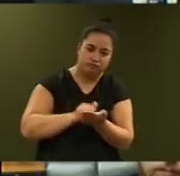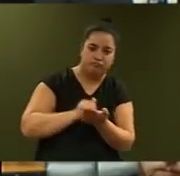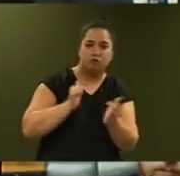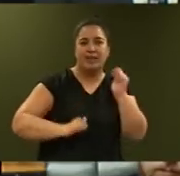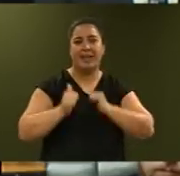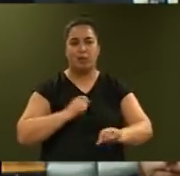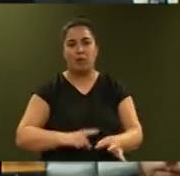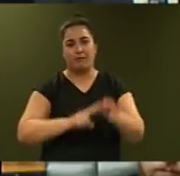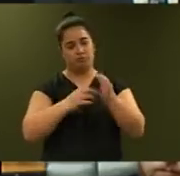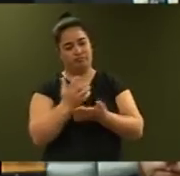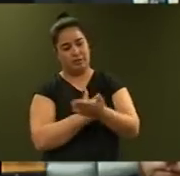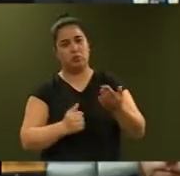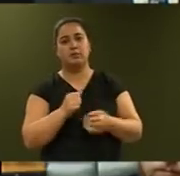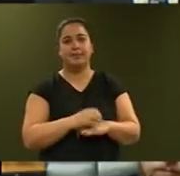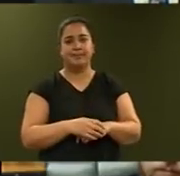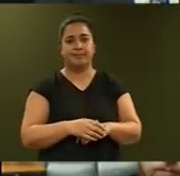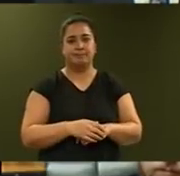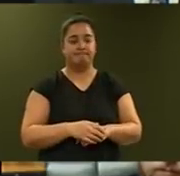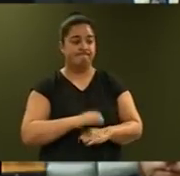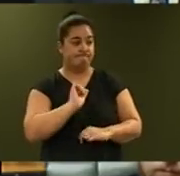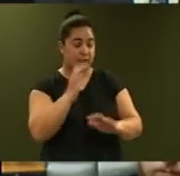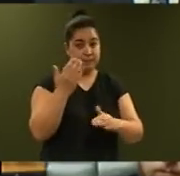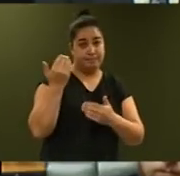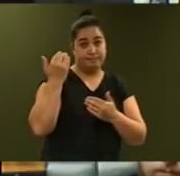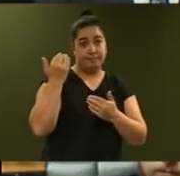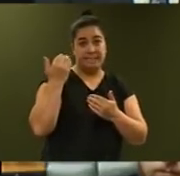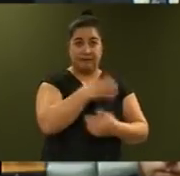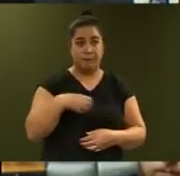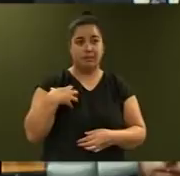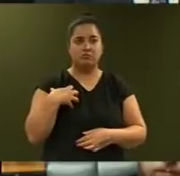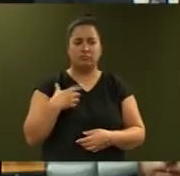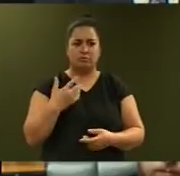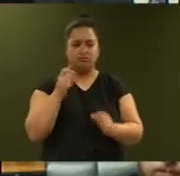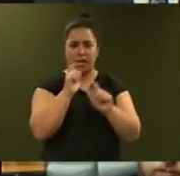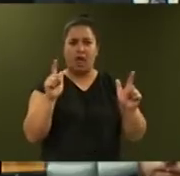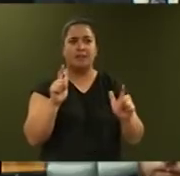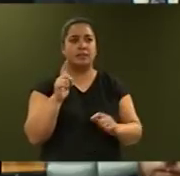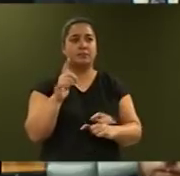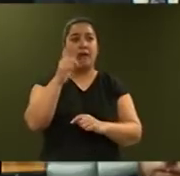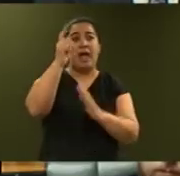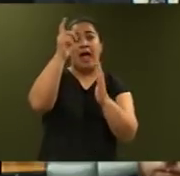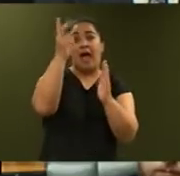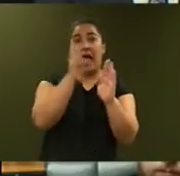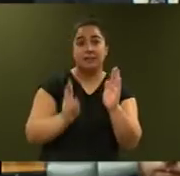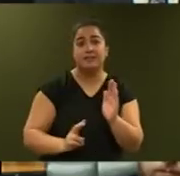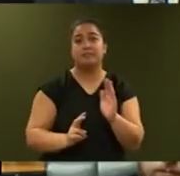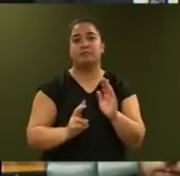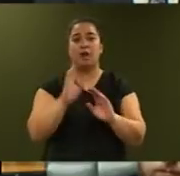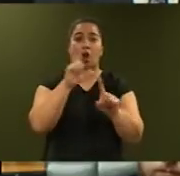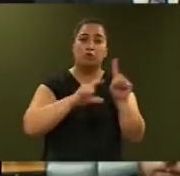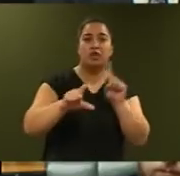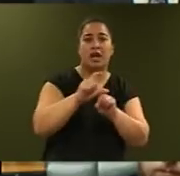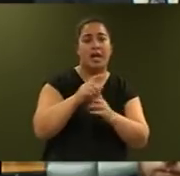resources. Mr Speaker, this Government recognises that the arts, culture and heritage make a significant contribution